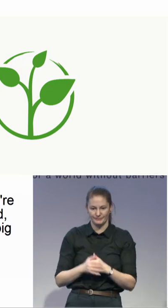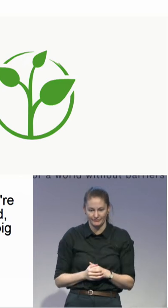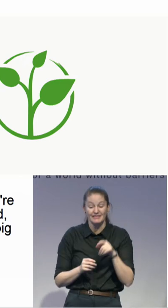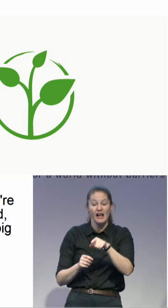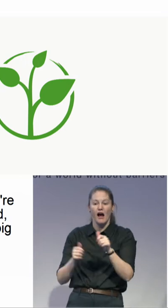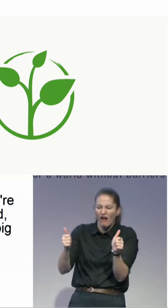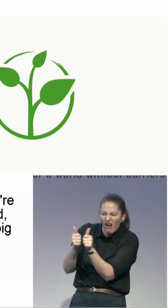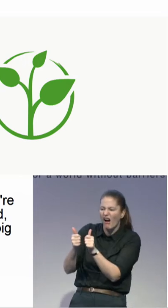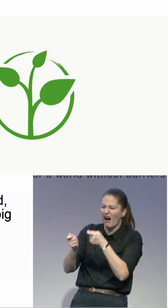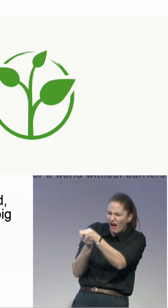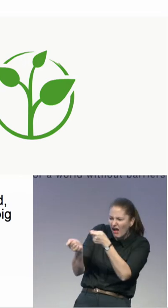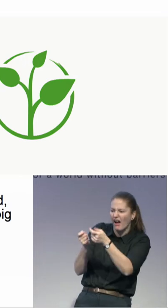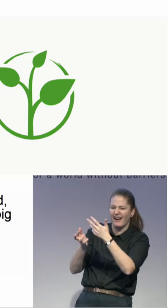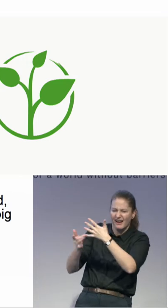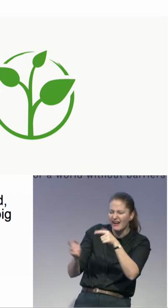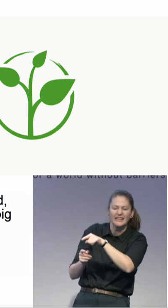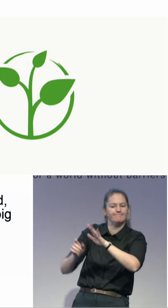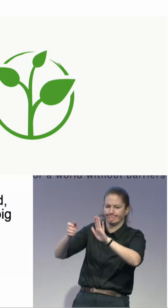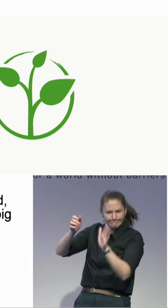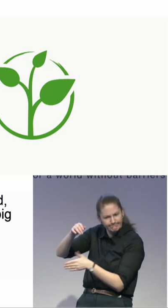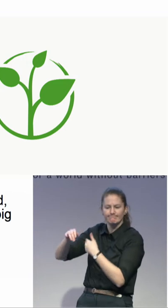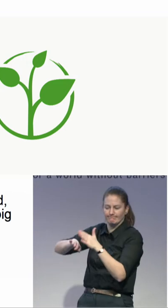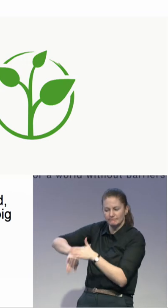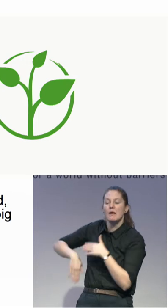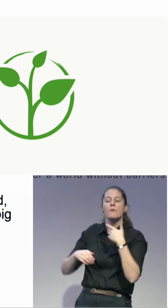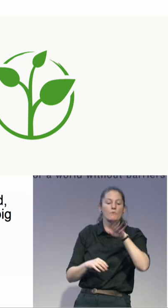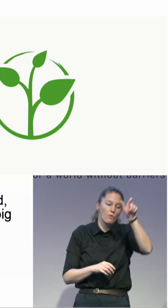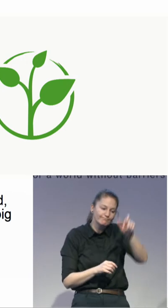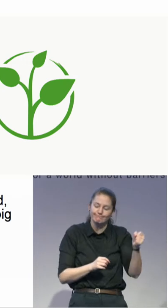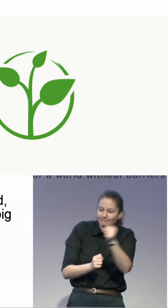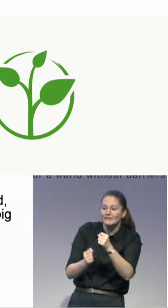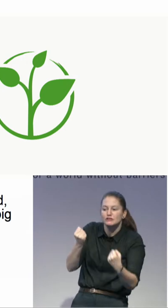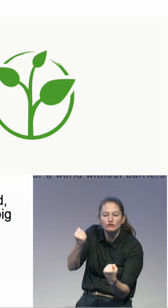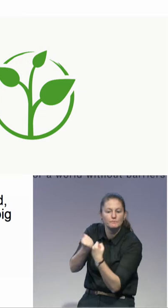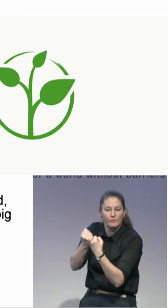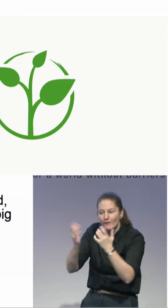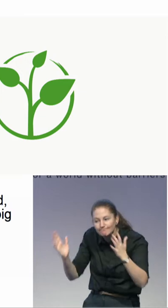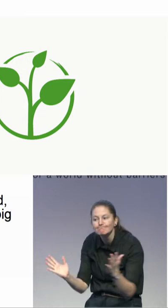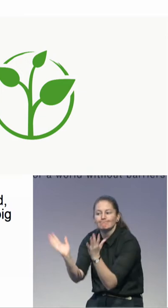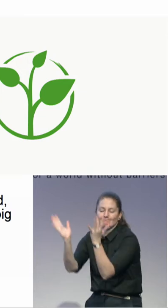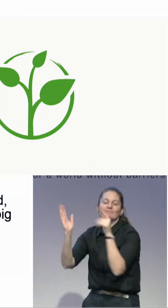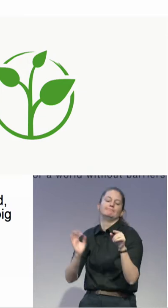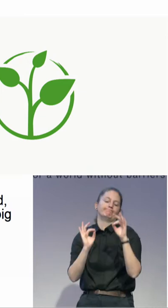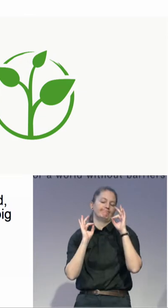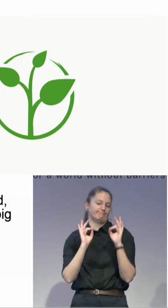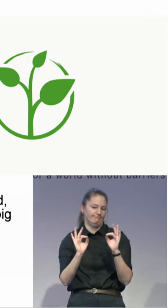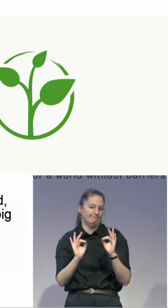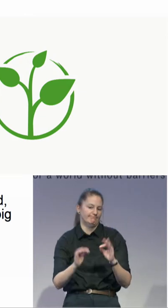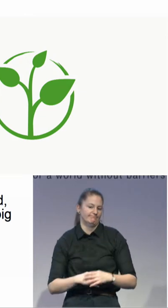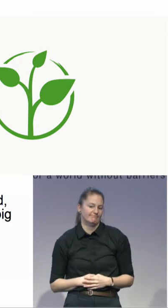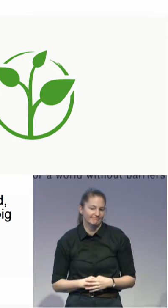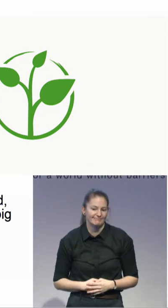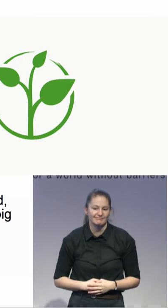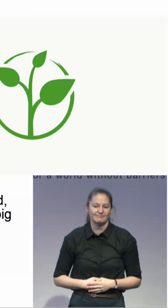One of the challenges that I heard was that you can exchange the guardian with somebody who is taking